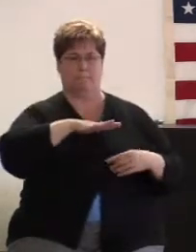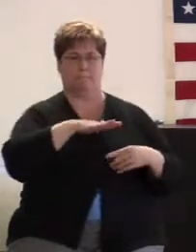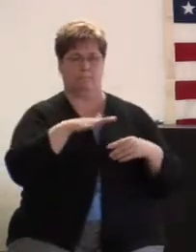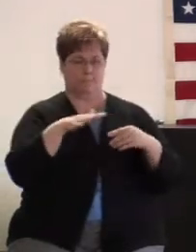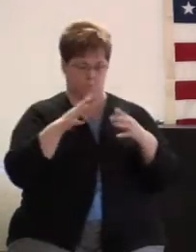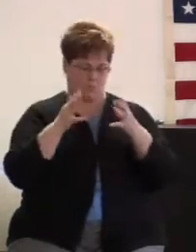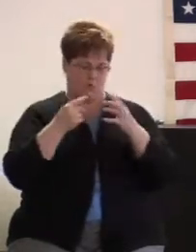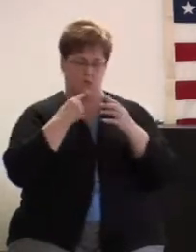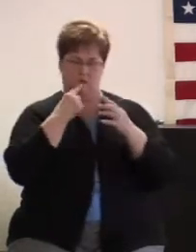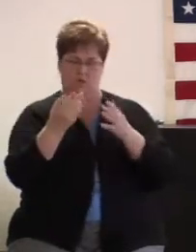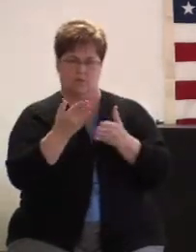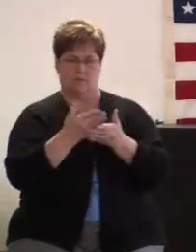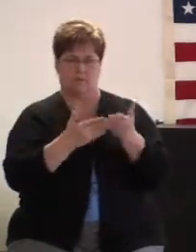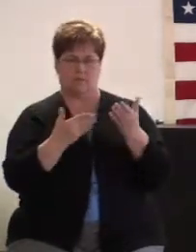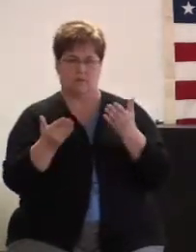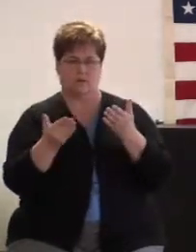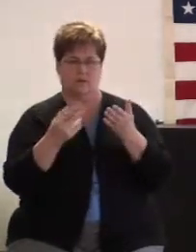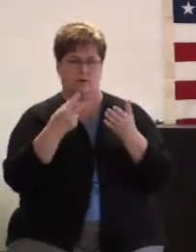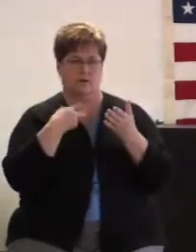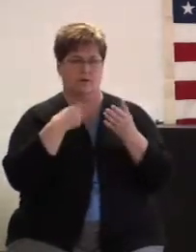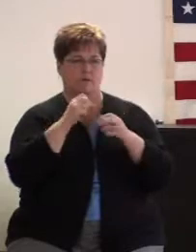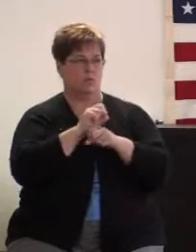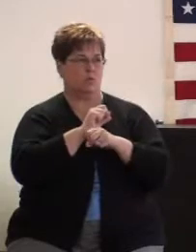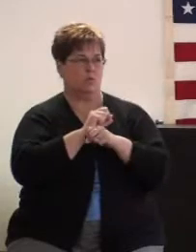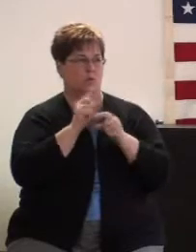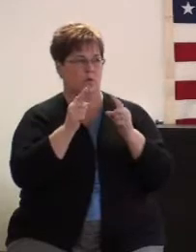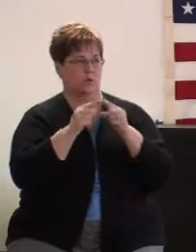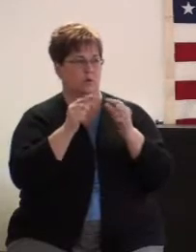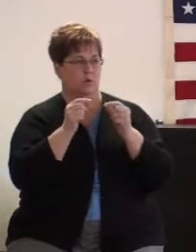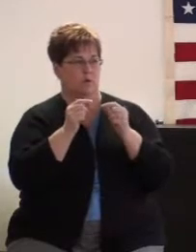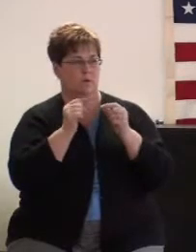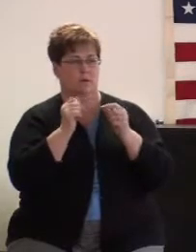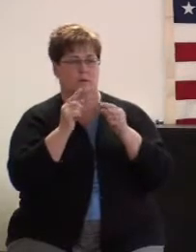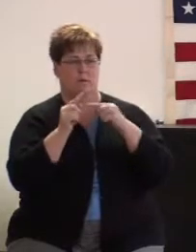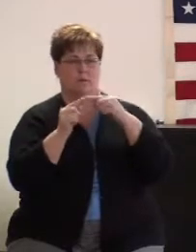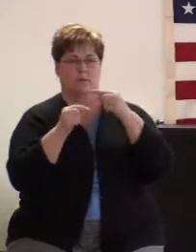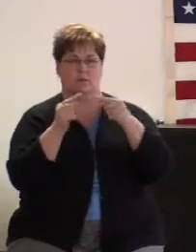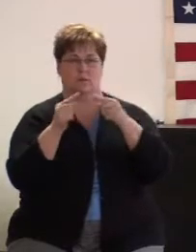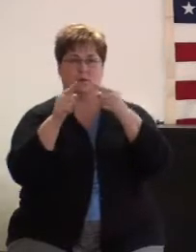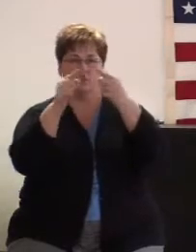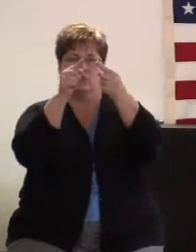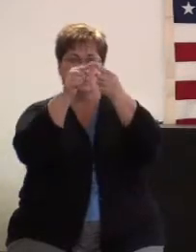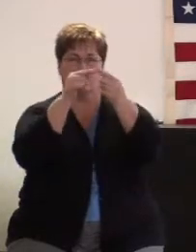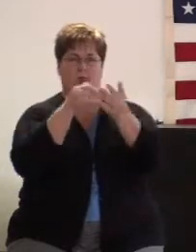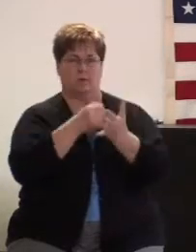I want to tell you something I've got a work to do and I'm going toward it